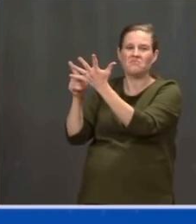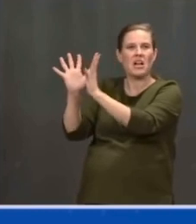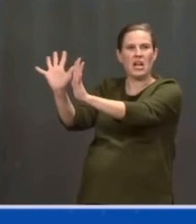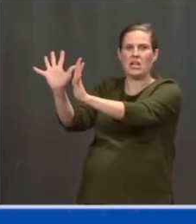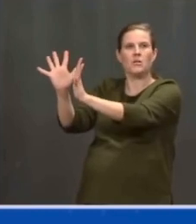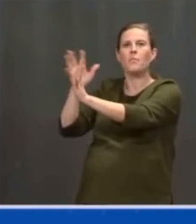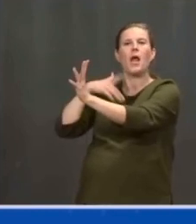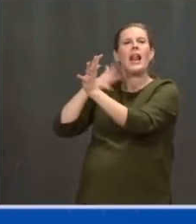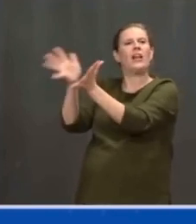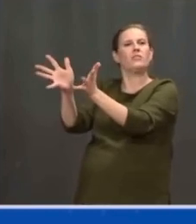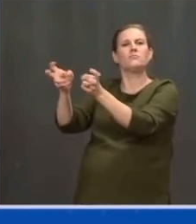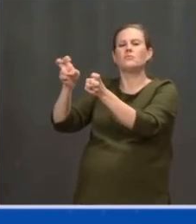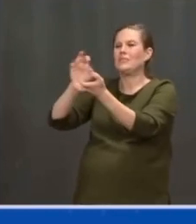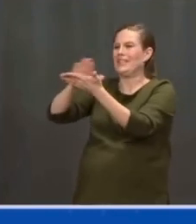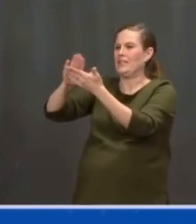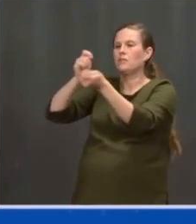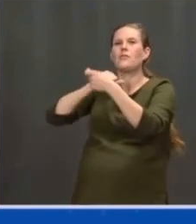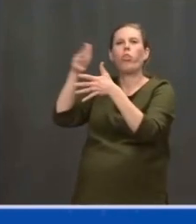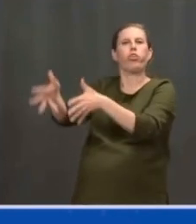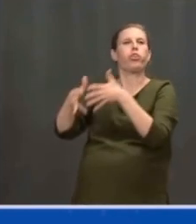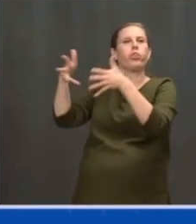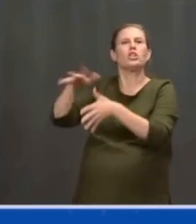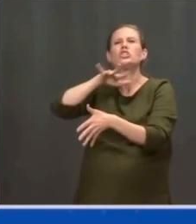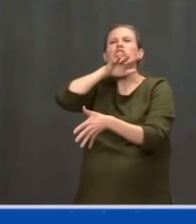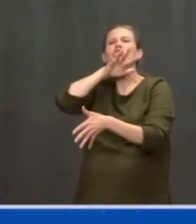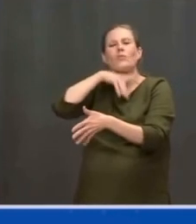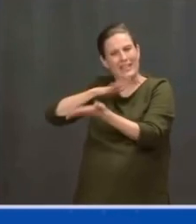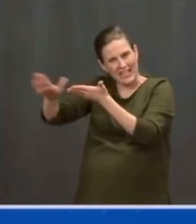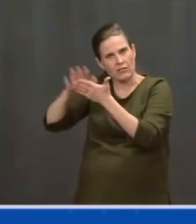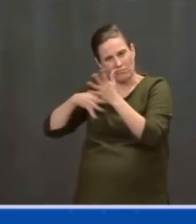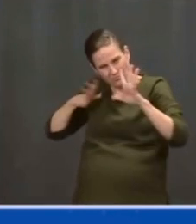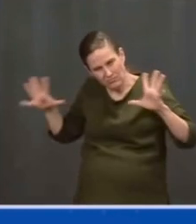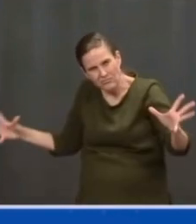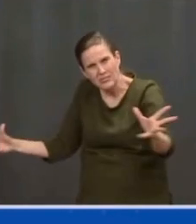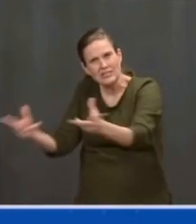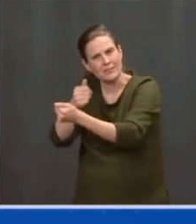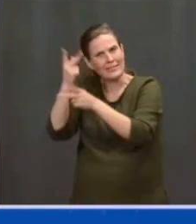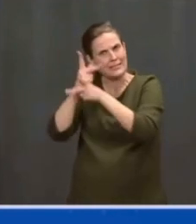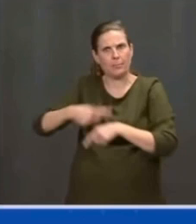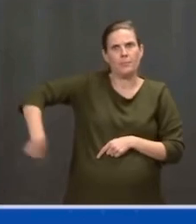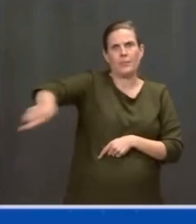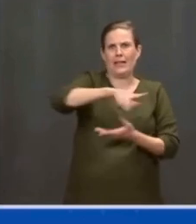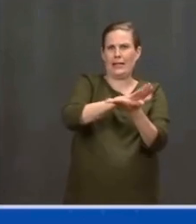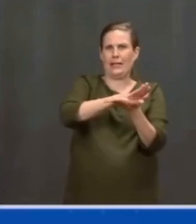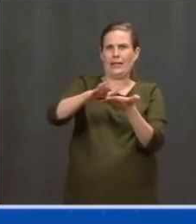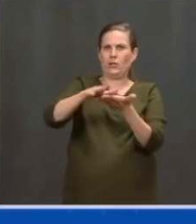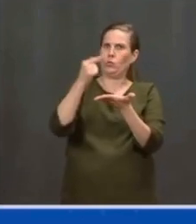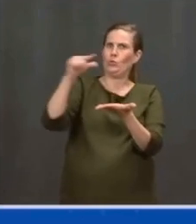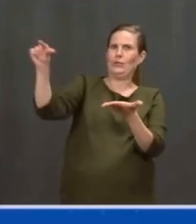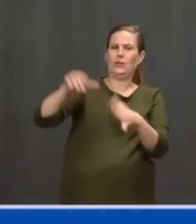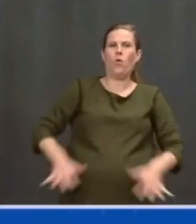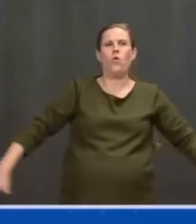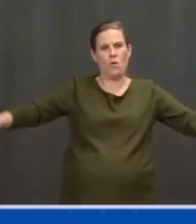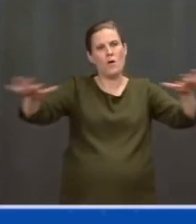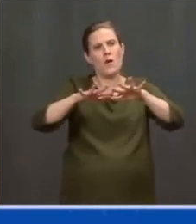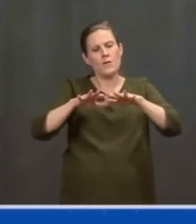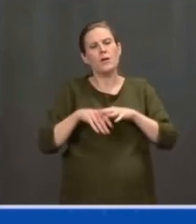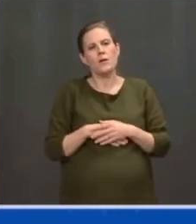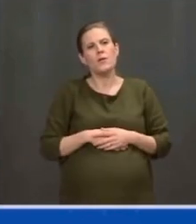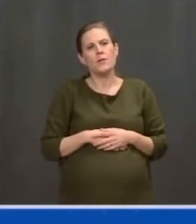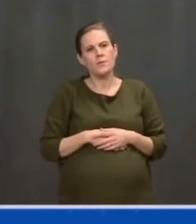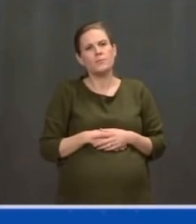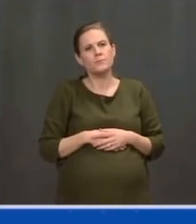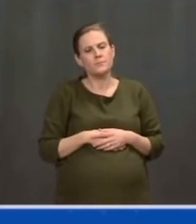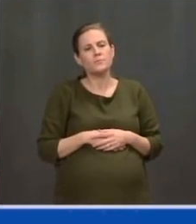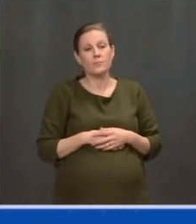exact rate that a union man or woman would get, having dug that well in the first place. We'll